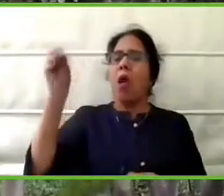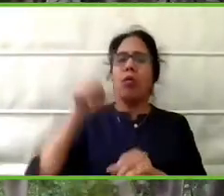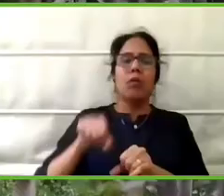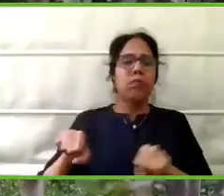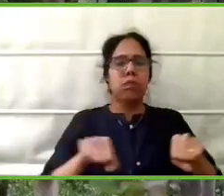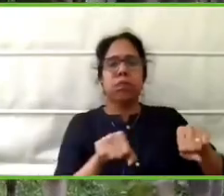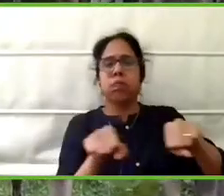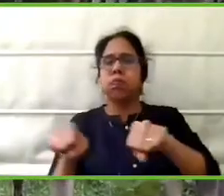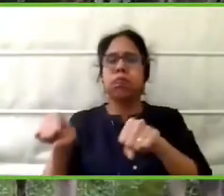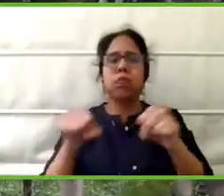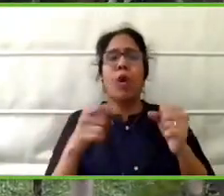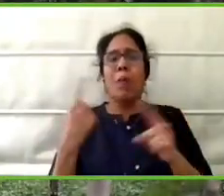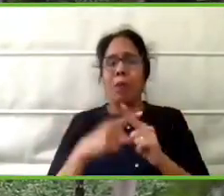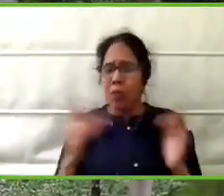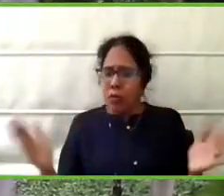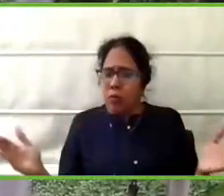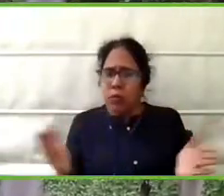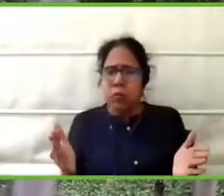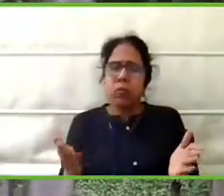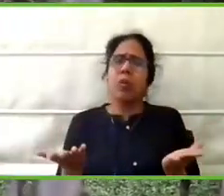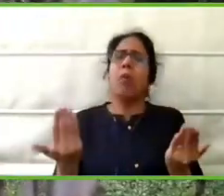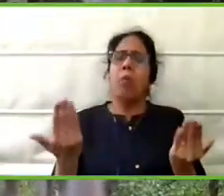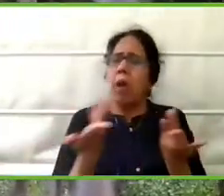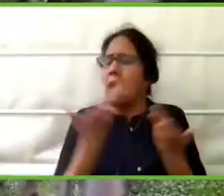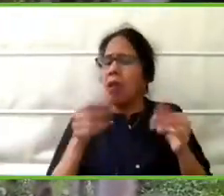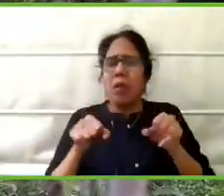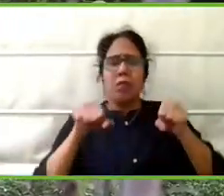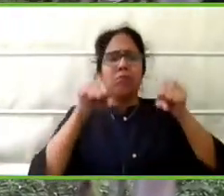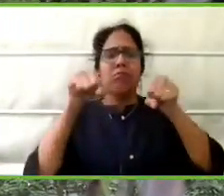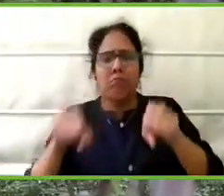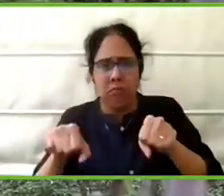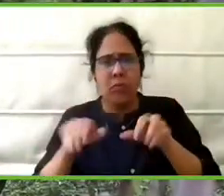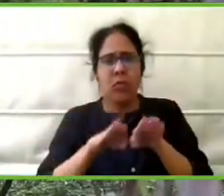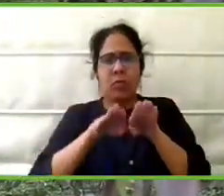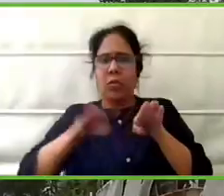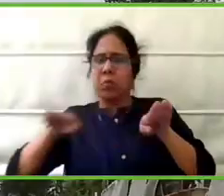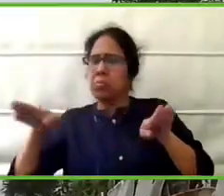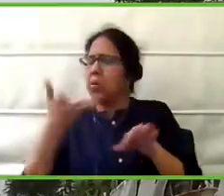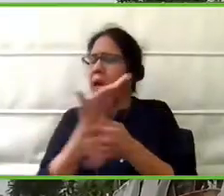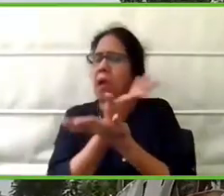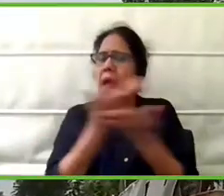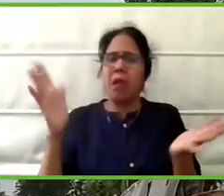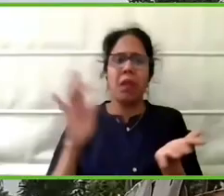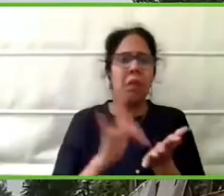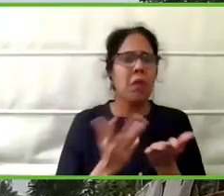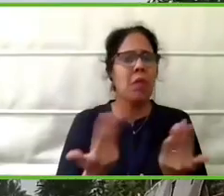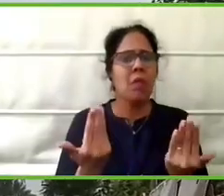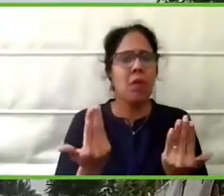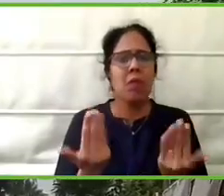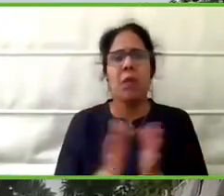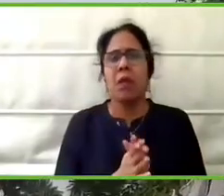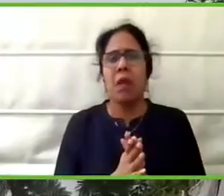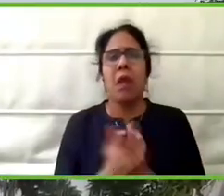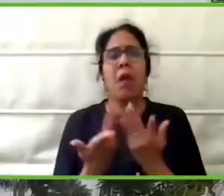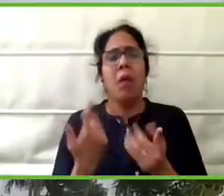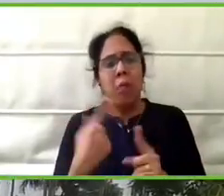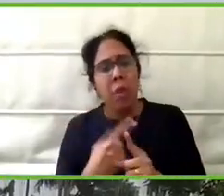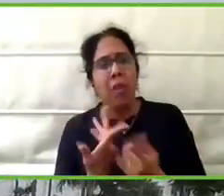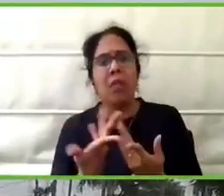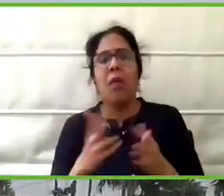space, we also can parking, and we the time. Because if we use only wheelchair,